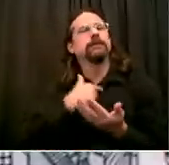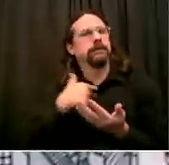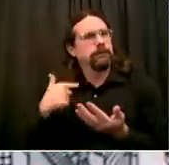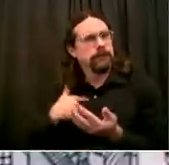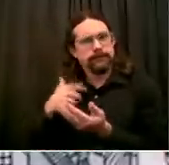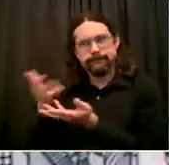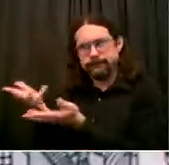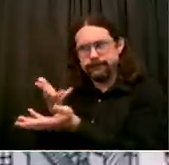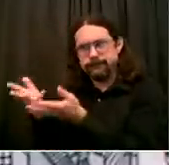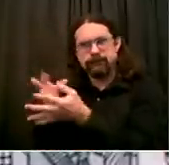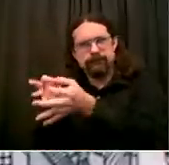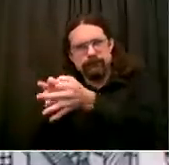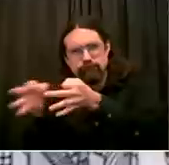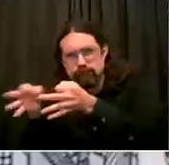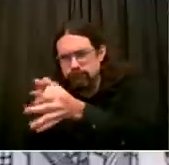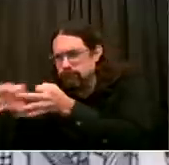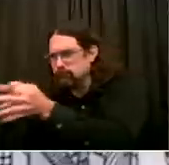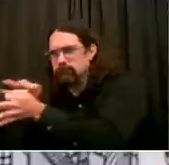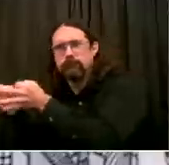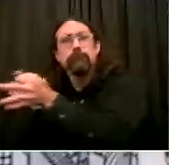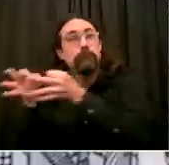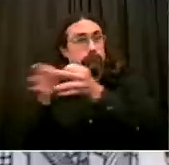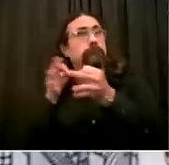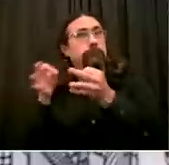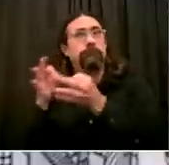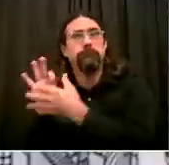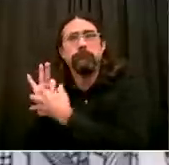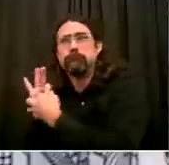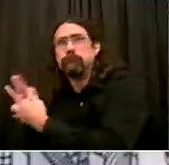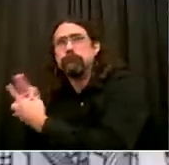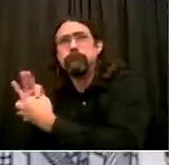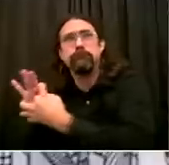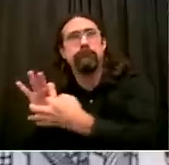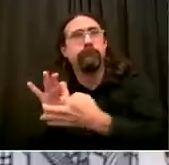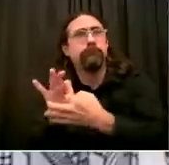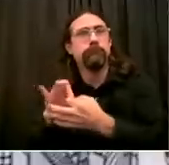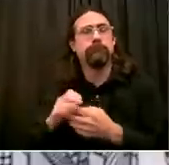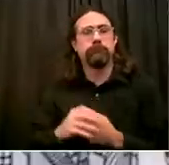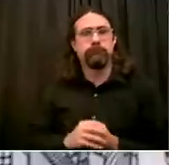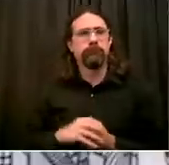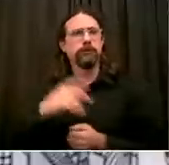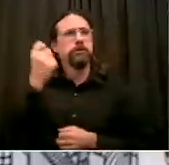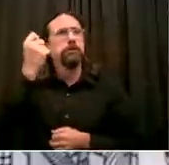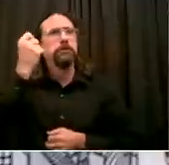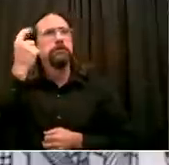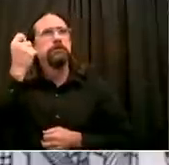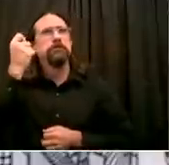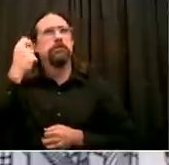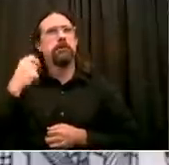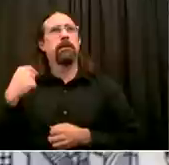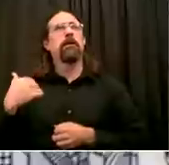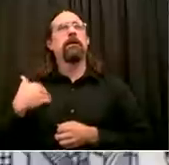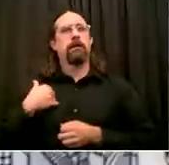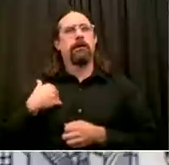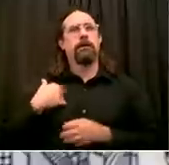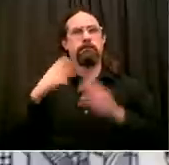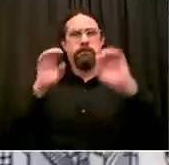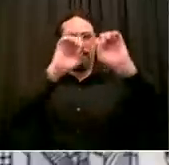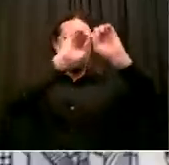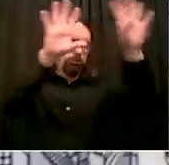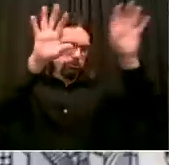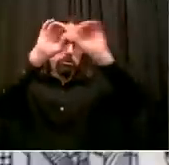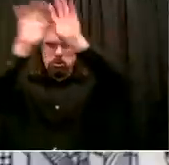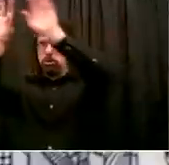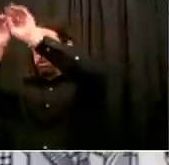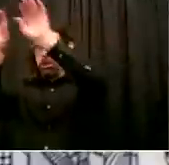to resolve it. I think everyone needs clear standards. We don't have enough clarity on child care, and as soon as we get that, we're going to make sure that everyone